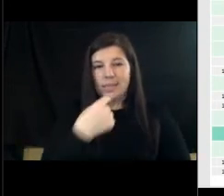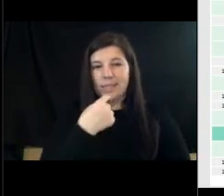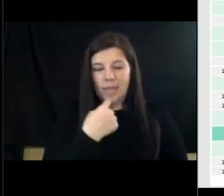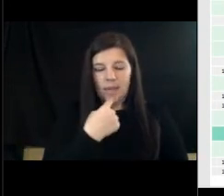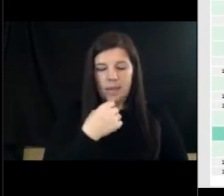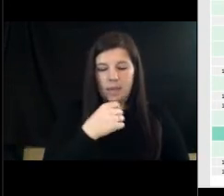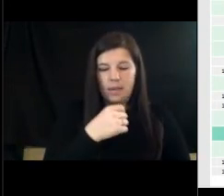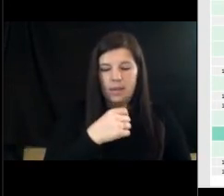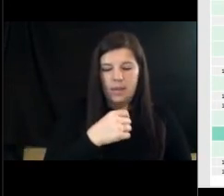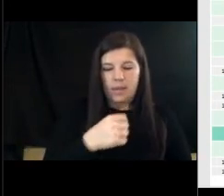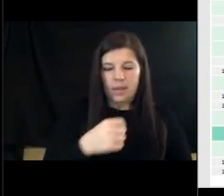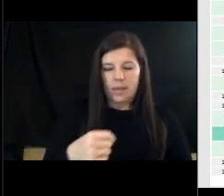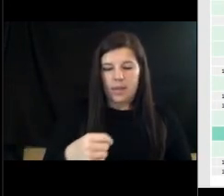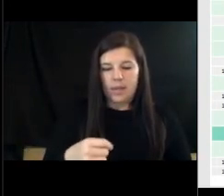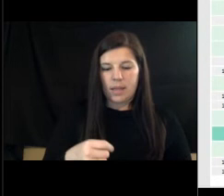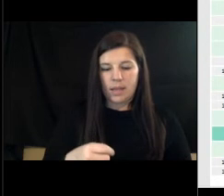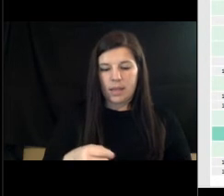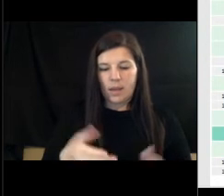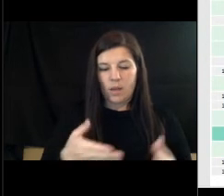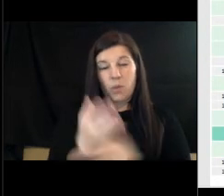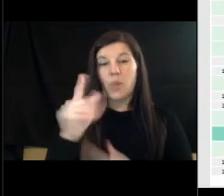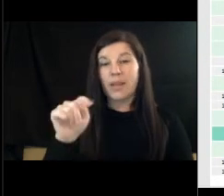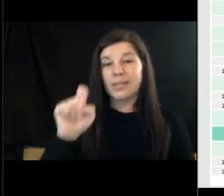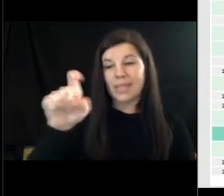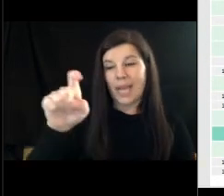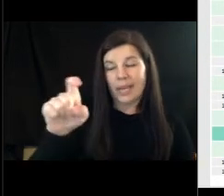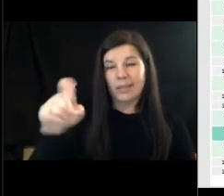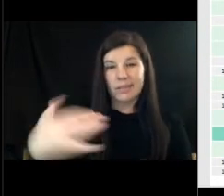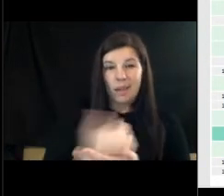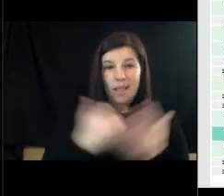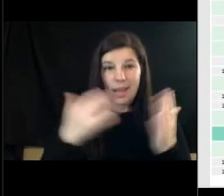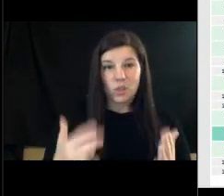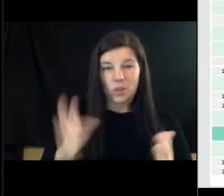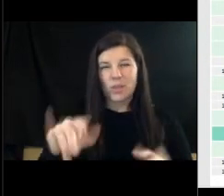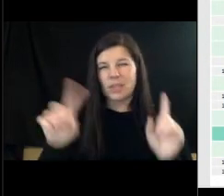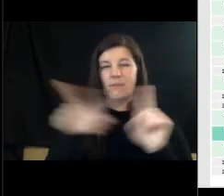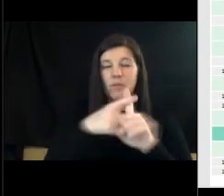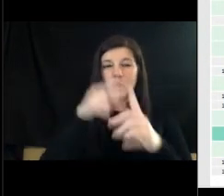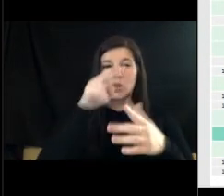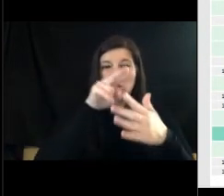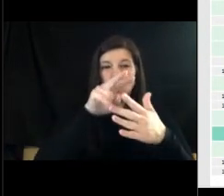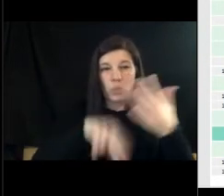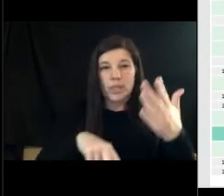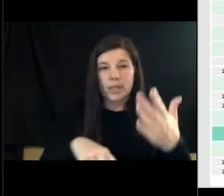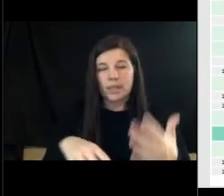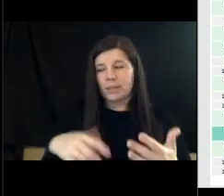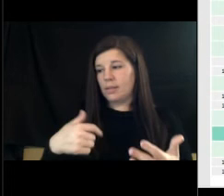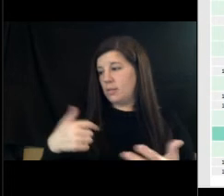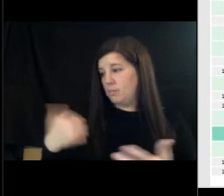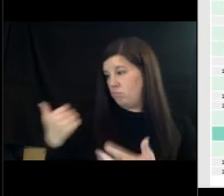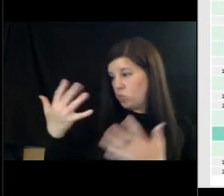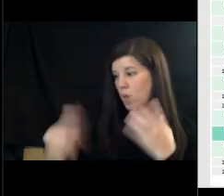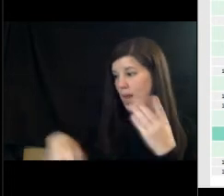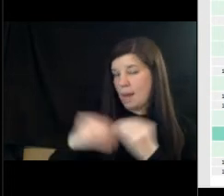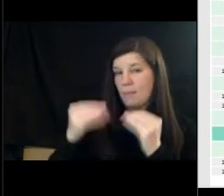taxes through the tax collector so that's what this first reading is and michael might want to add some more and mr mayor if i